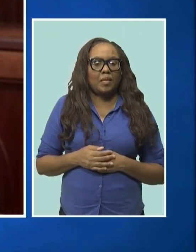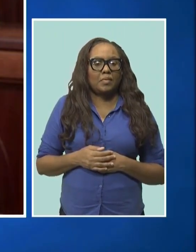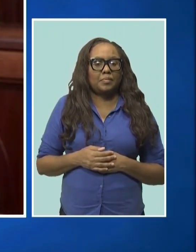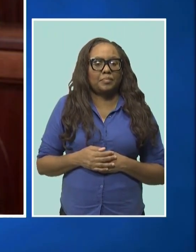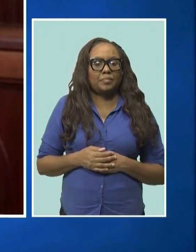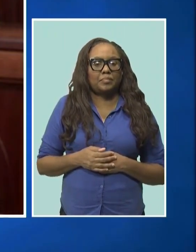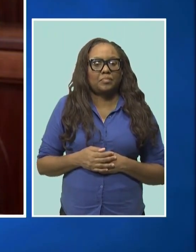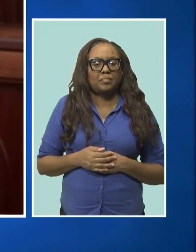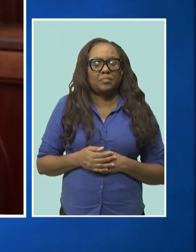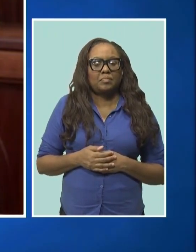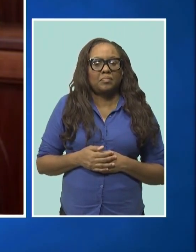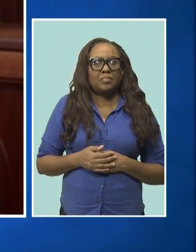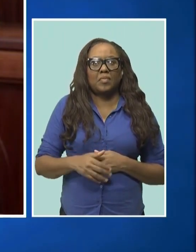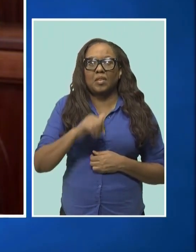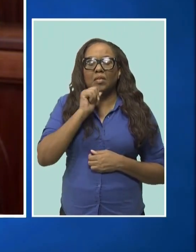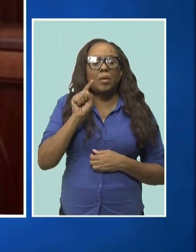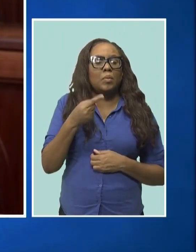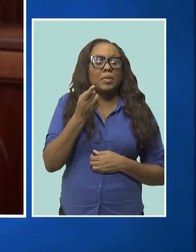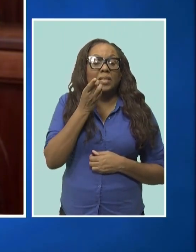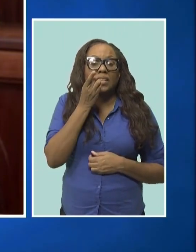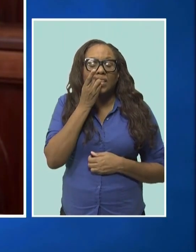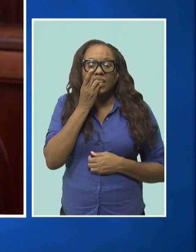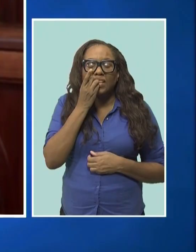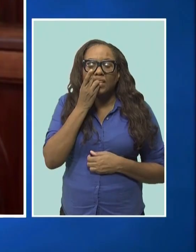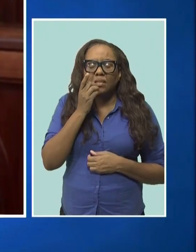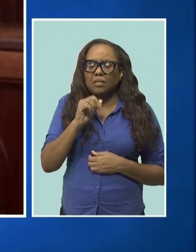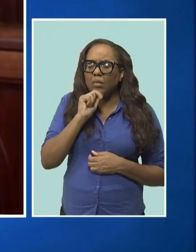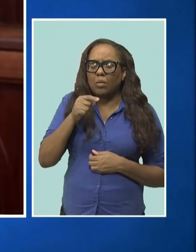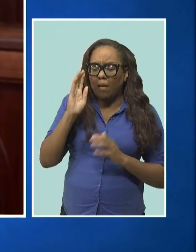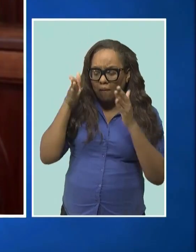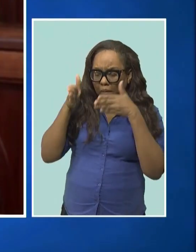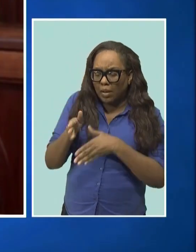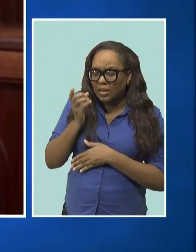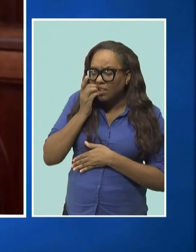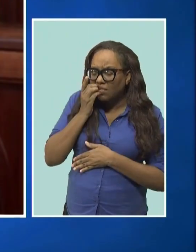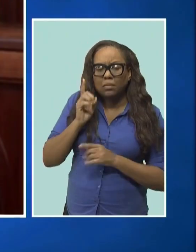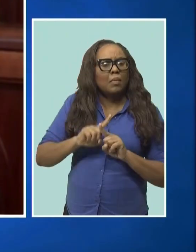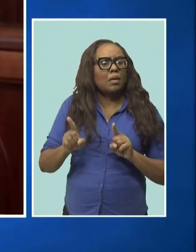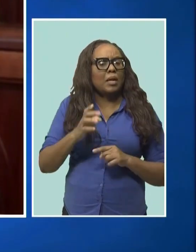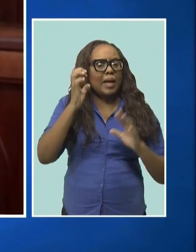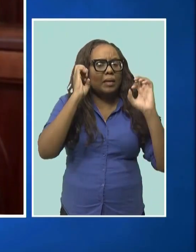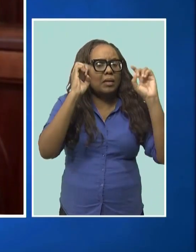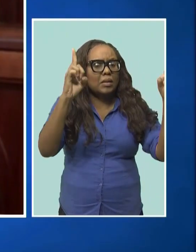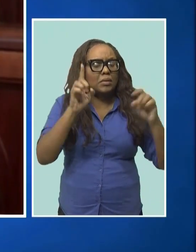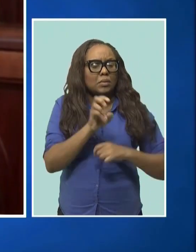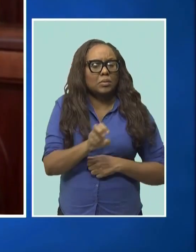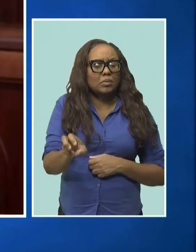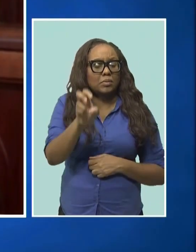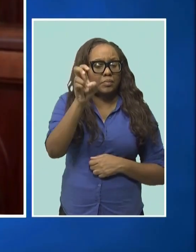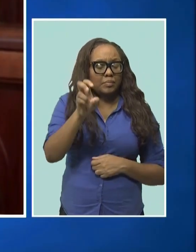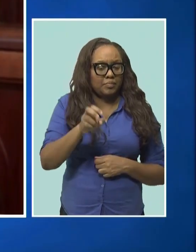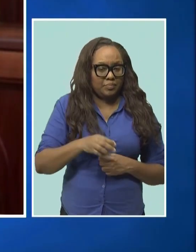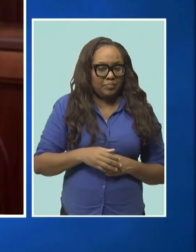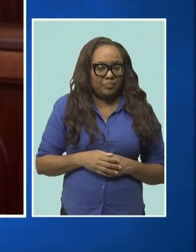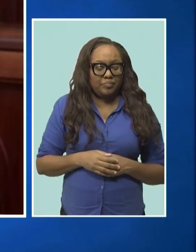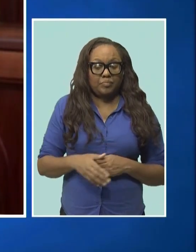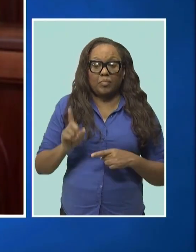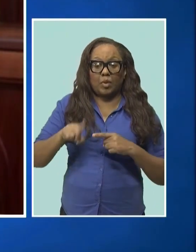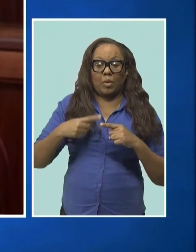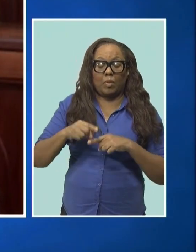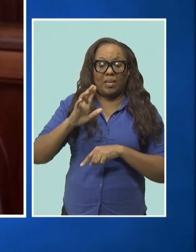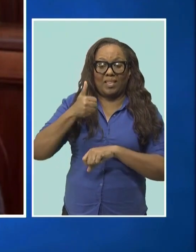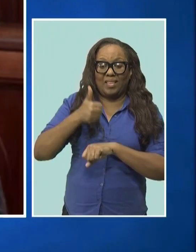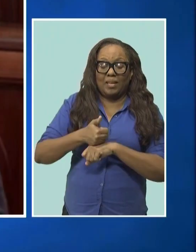dentistry, but we are focusing on educational tourism. Because with that dental school,